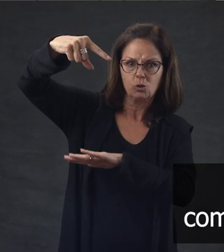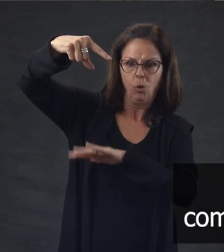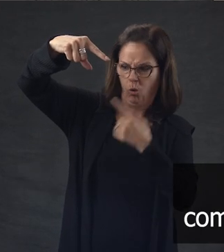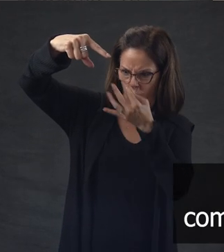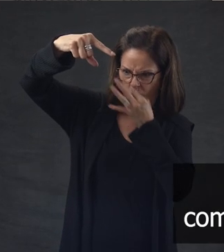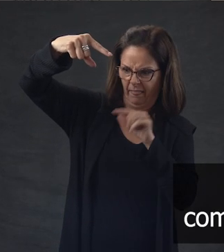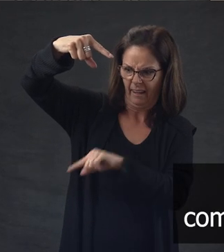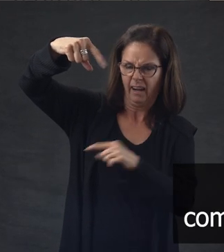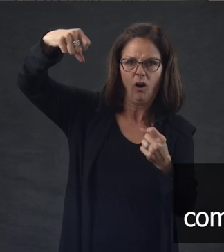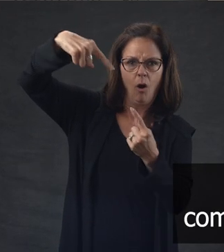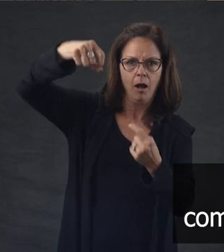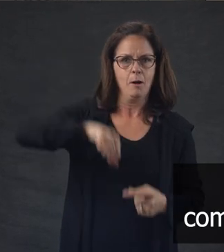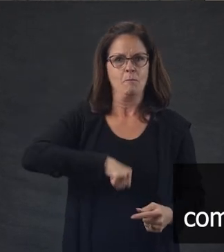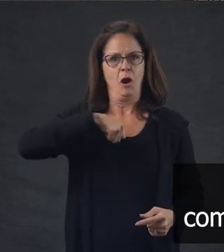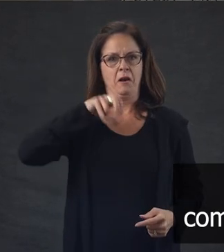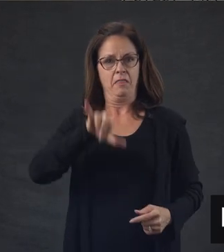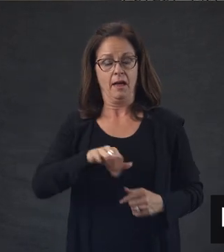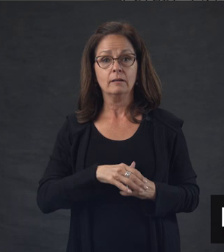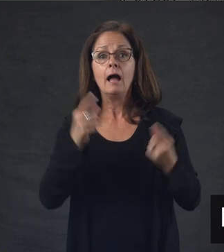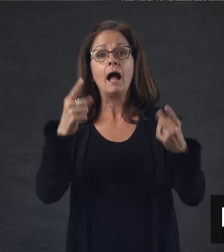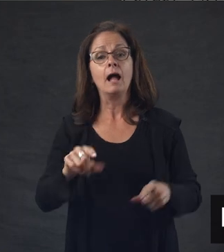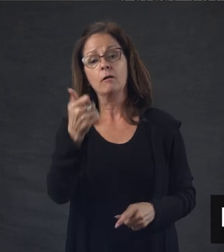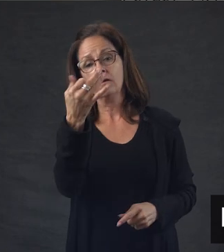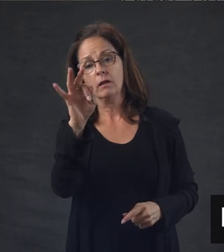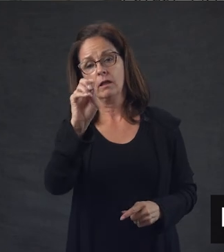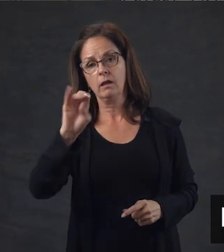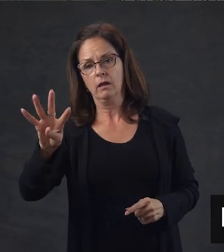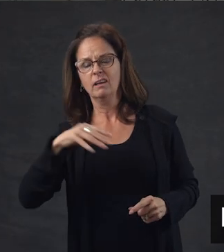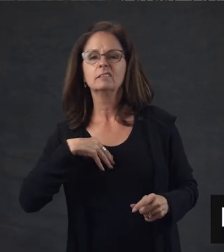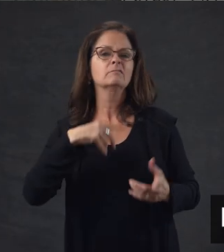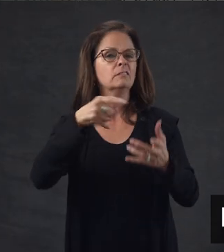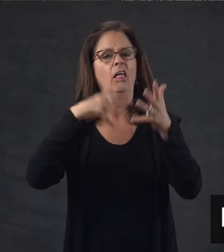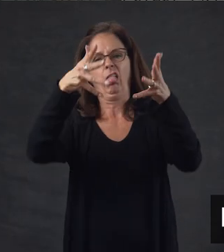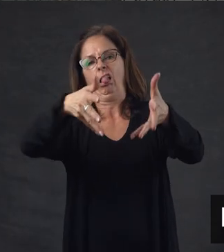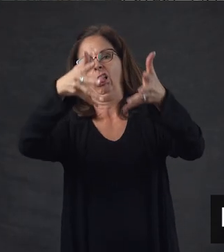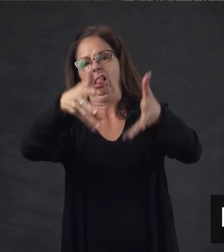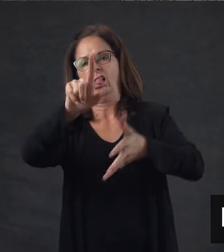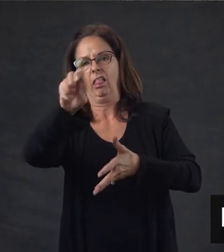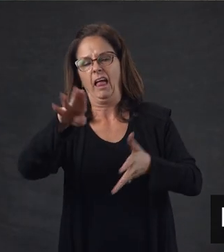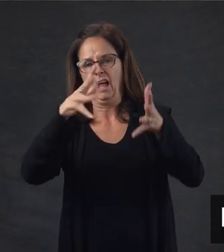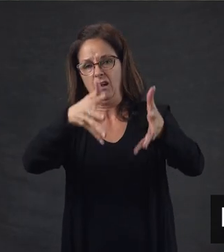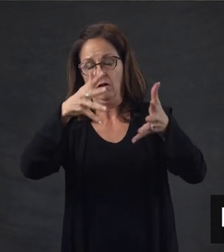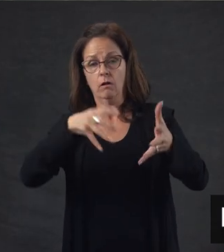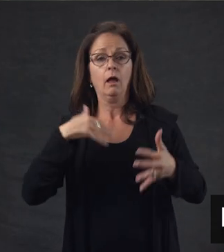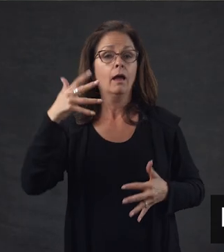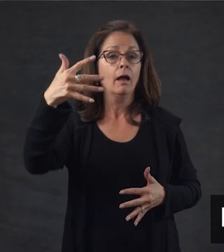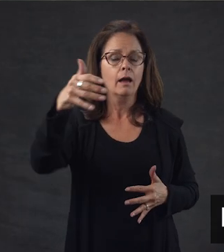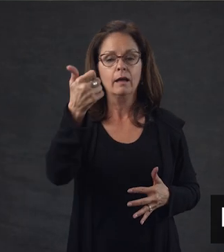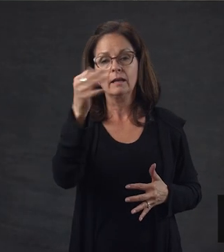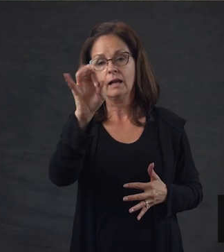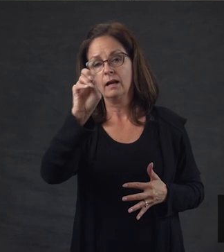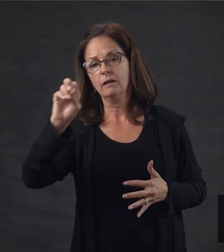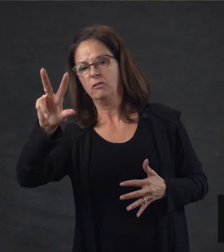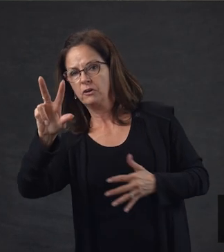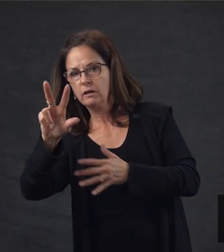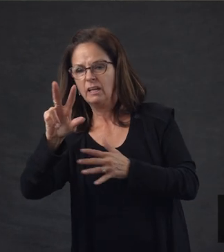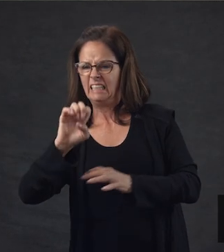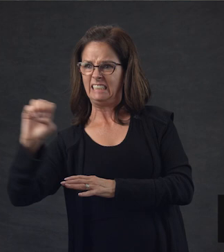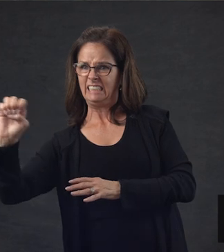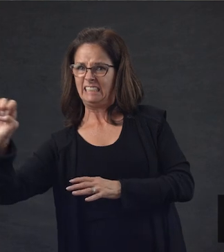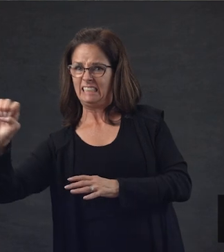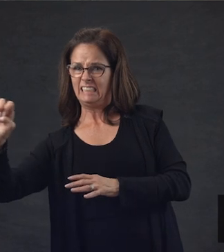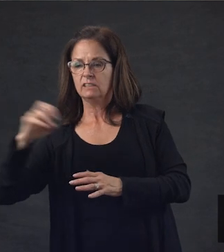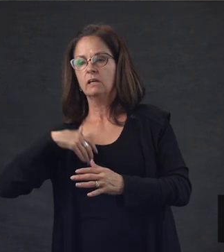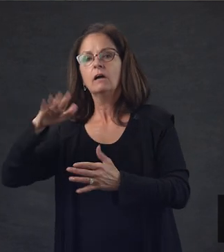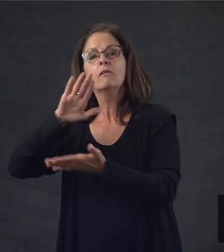point so close to the school. Gazette article. By 1904, his lab was abandoned. Photos, land east of town and dairy buildings. In